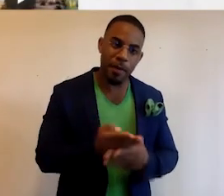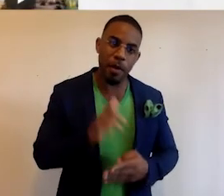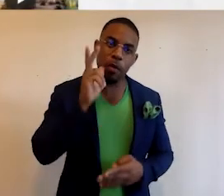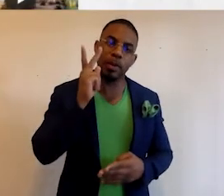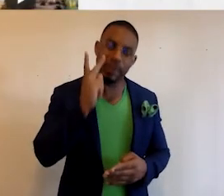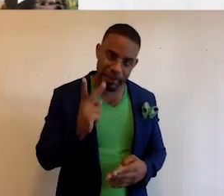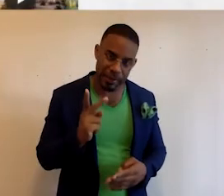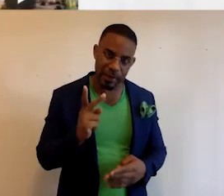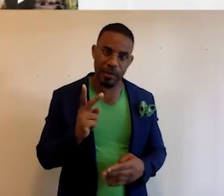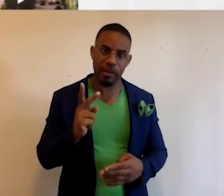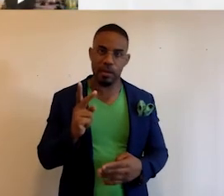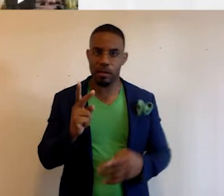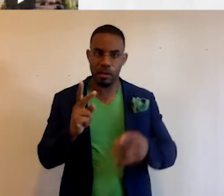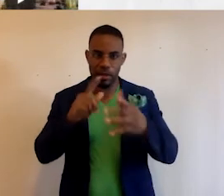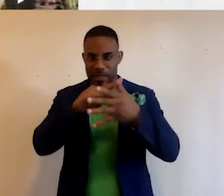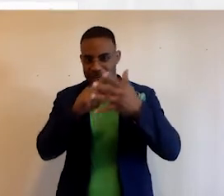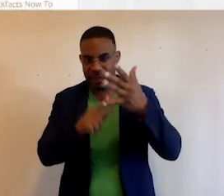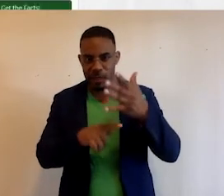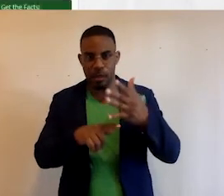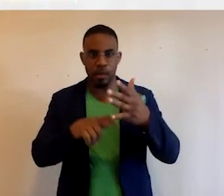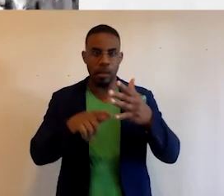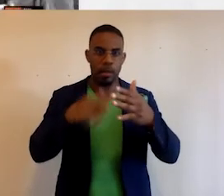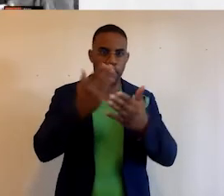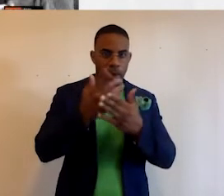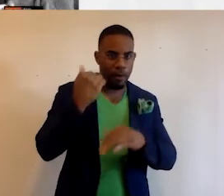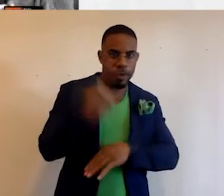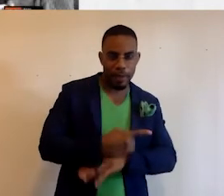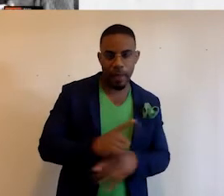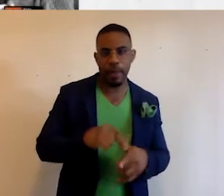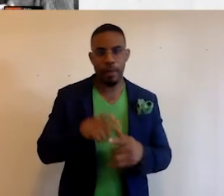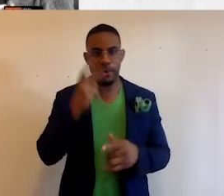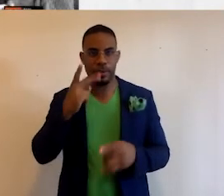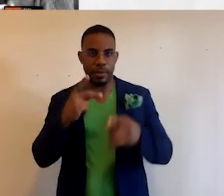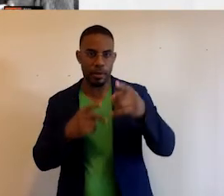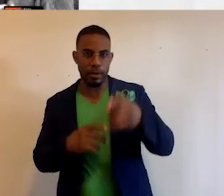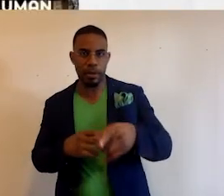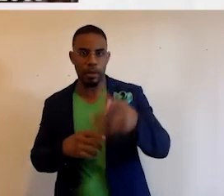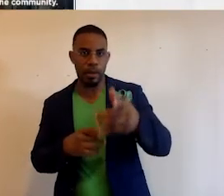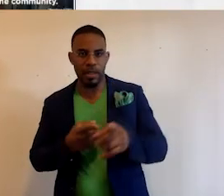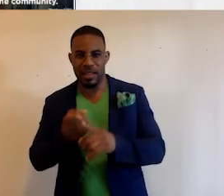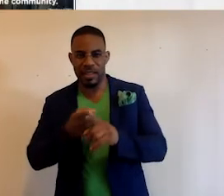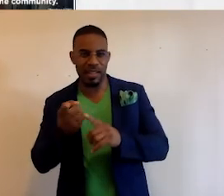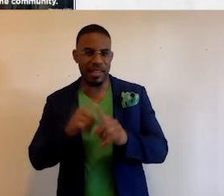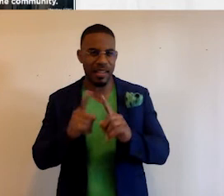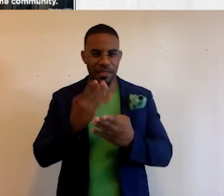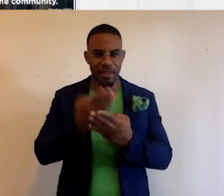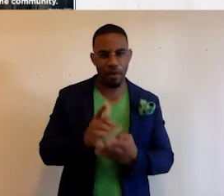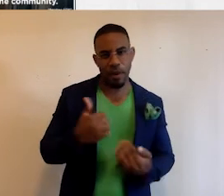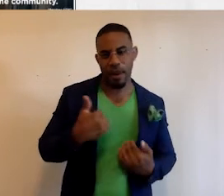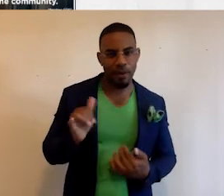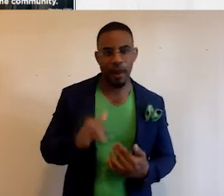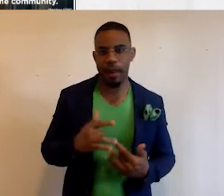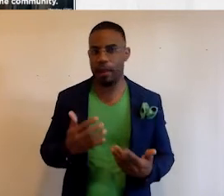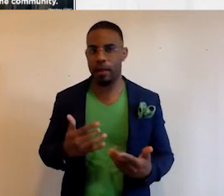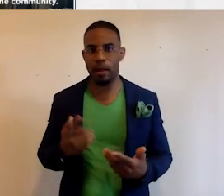you will see a series of showcase facts of the day. And then you'll see, you know, different facts. We have like